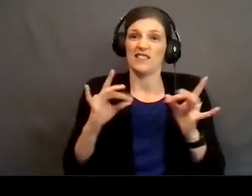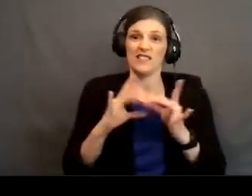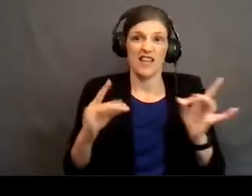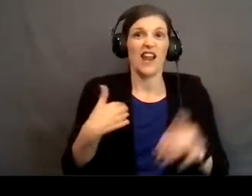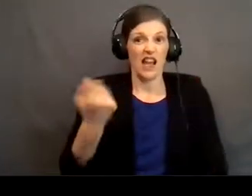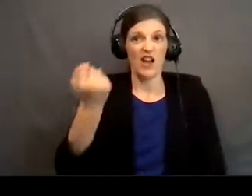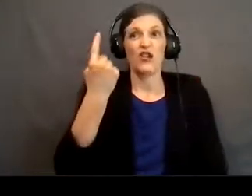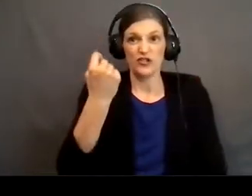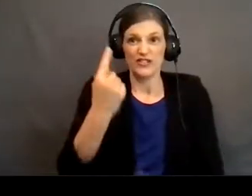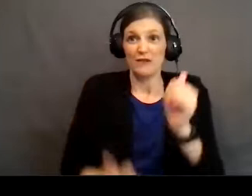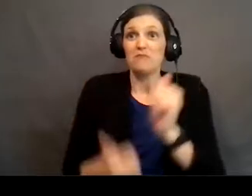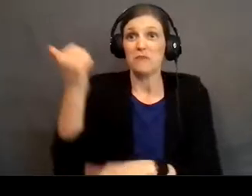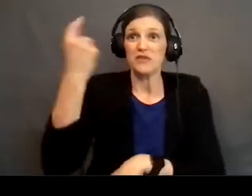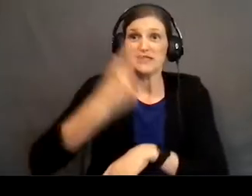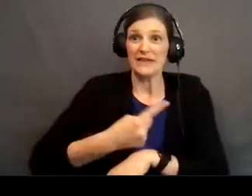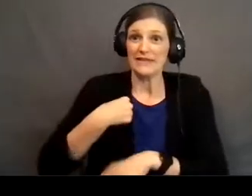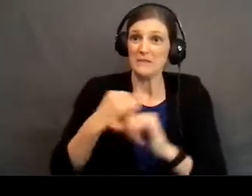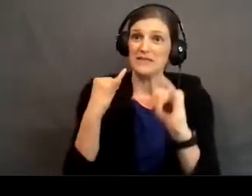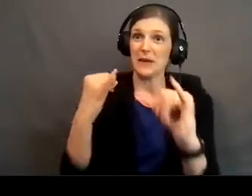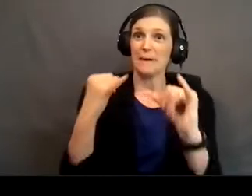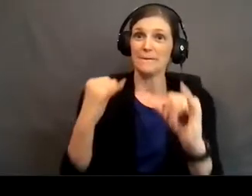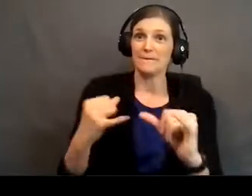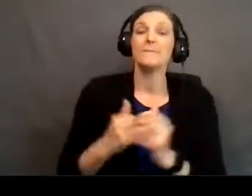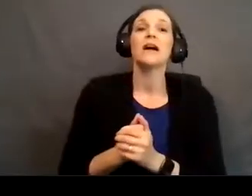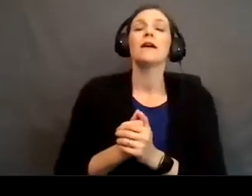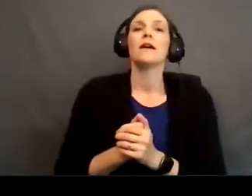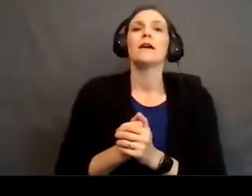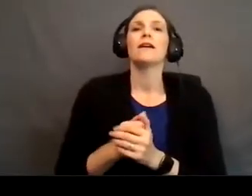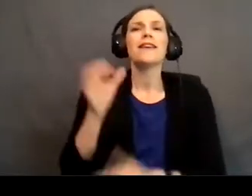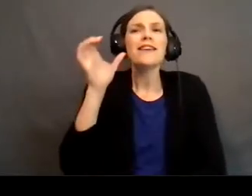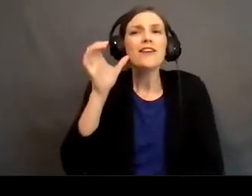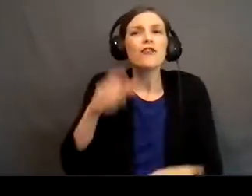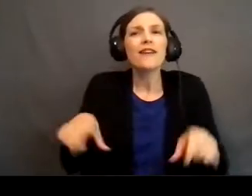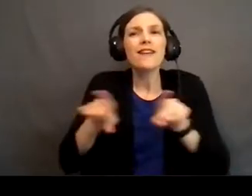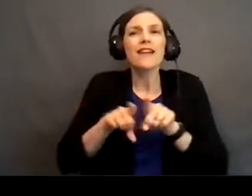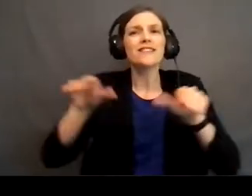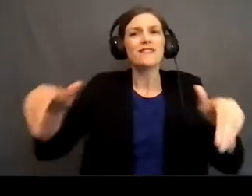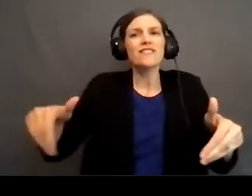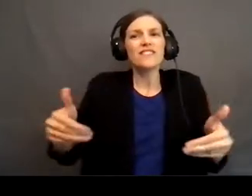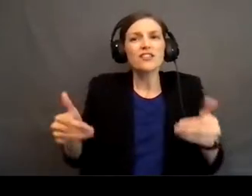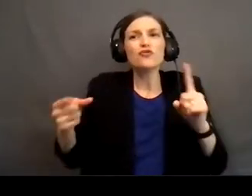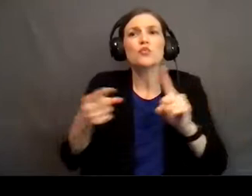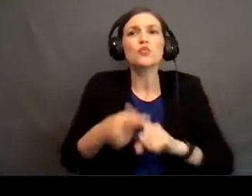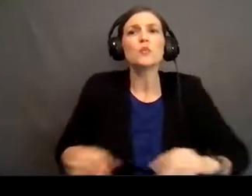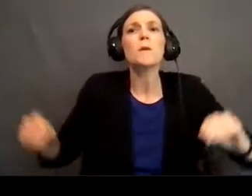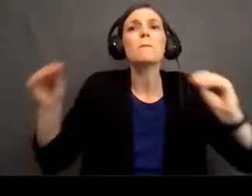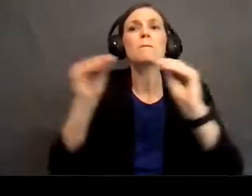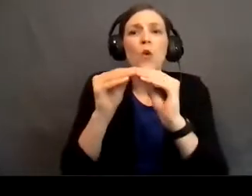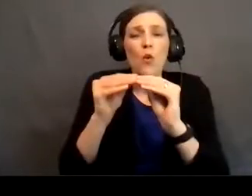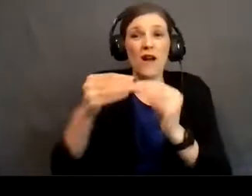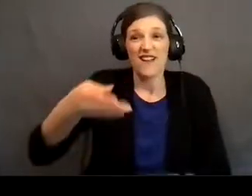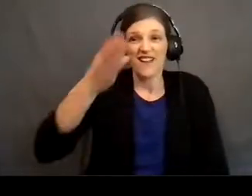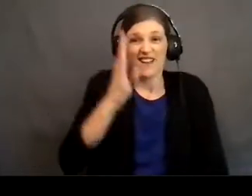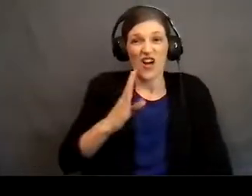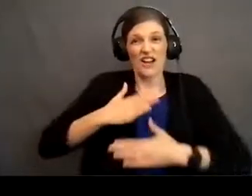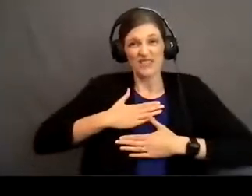been there most of the time. Hear this as an invitation to more. God is willing to